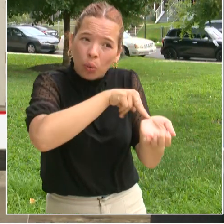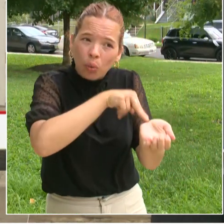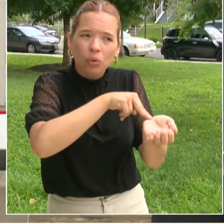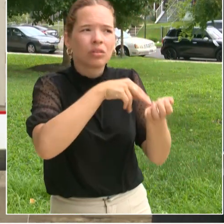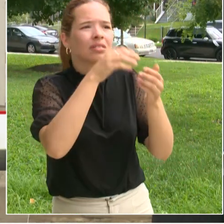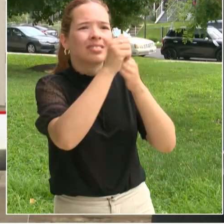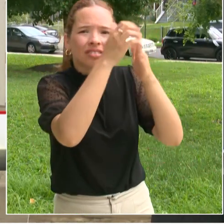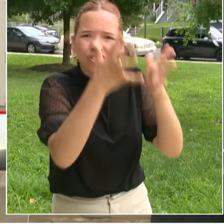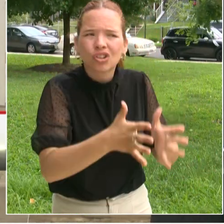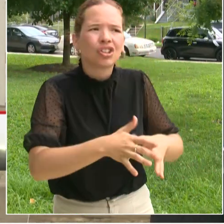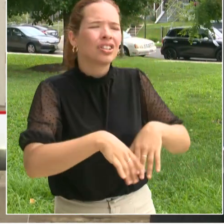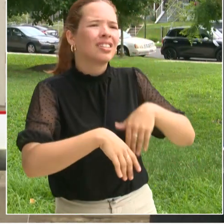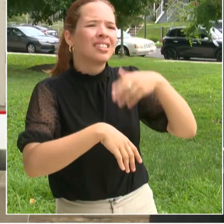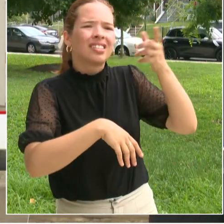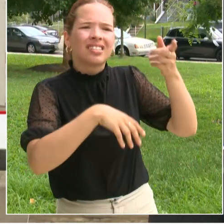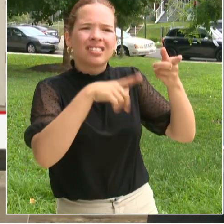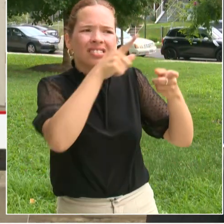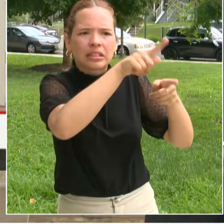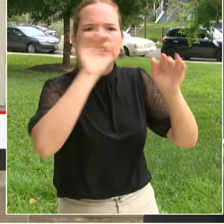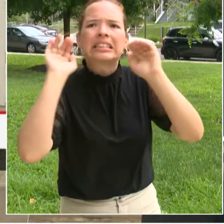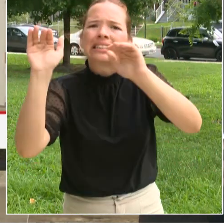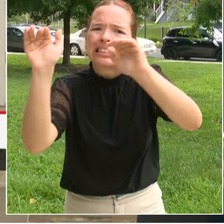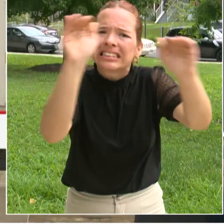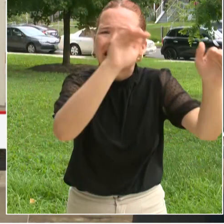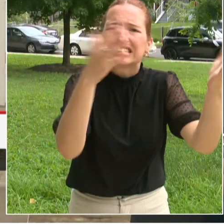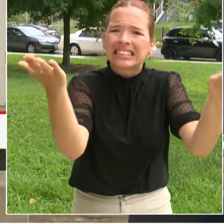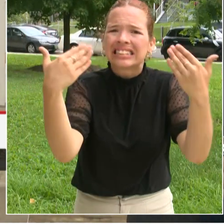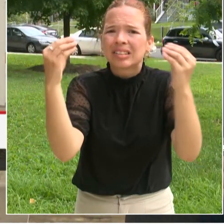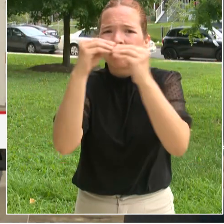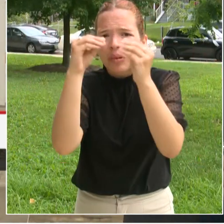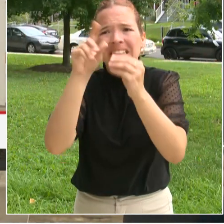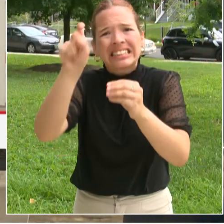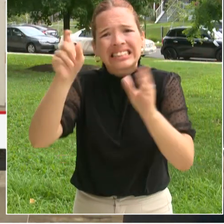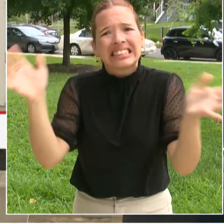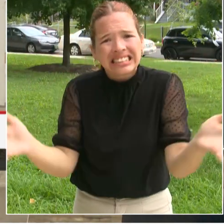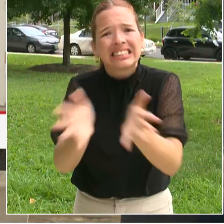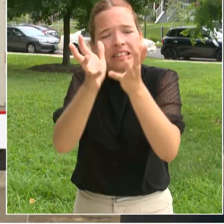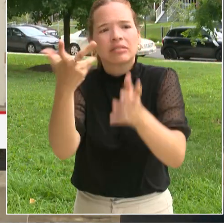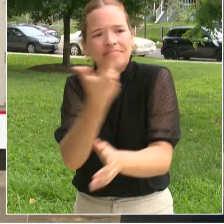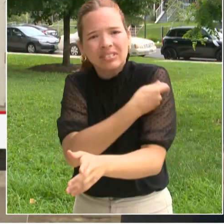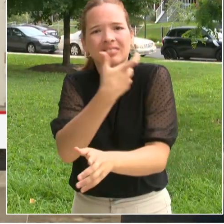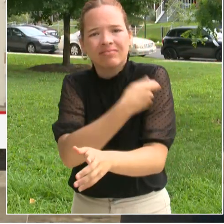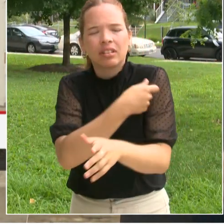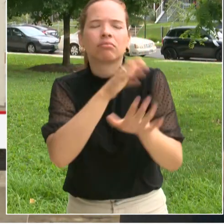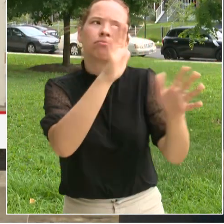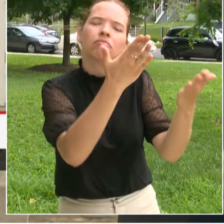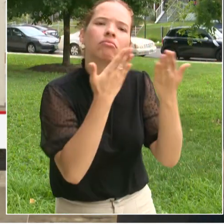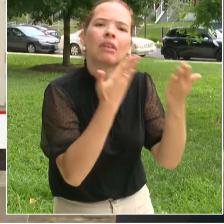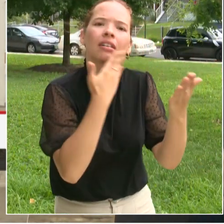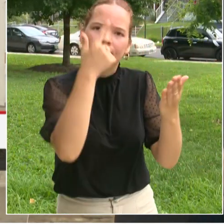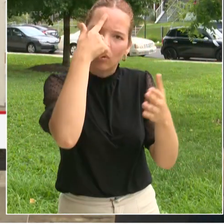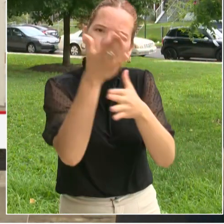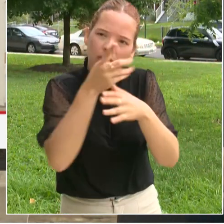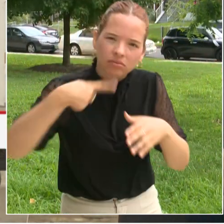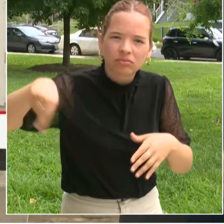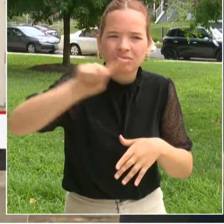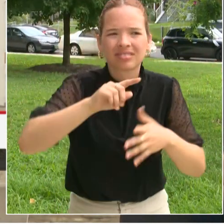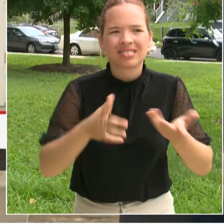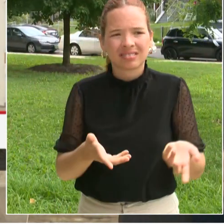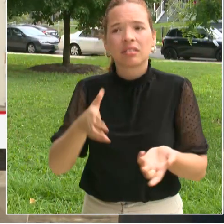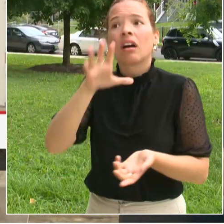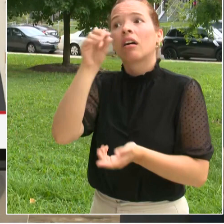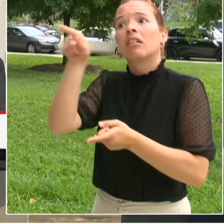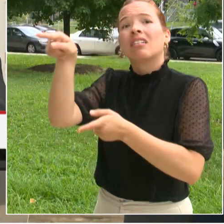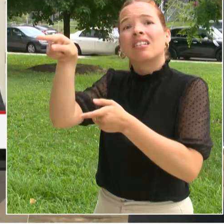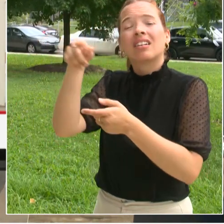to remind them about their vaccines and the importance of having them for school and then also health care practitioners like Dr.